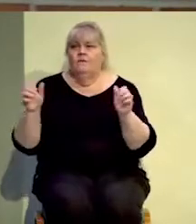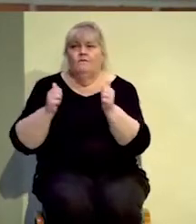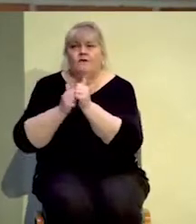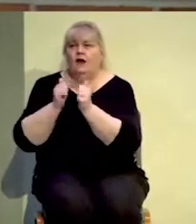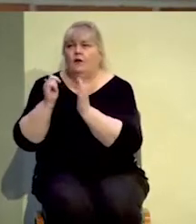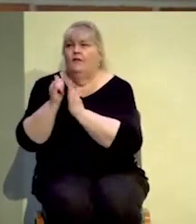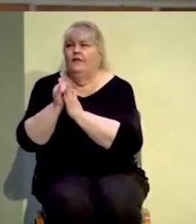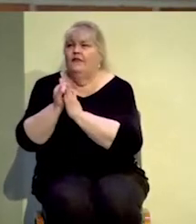don't do as I do.